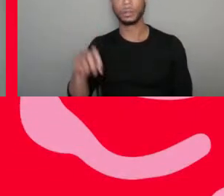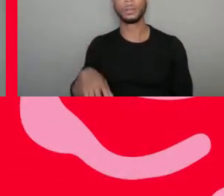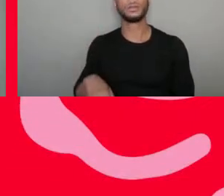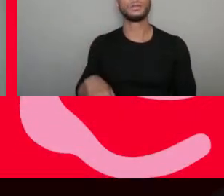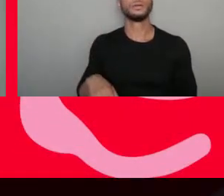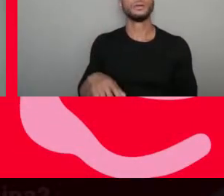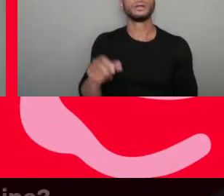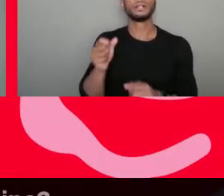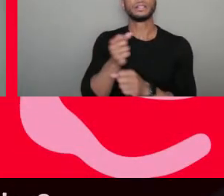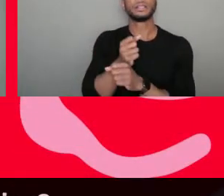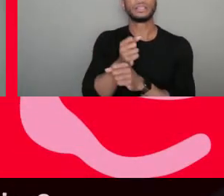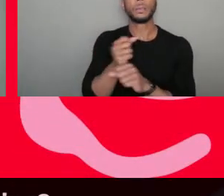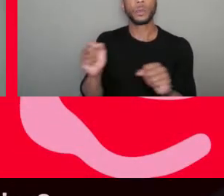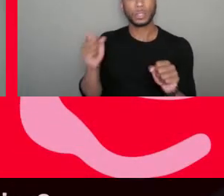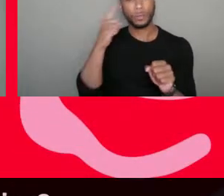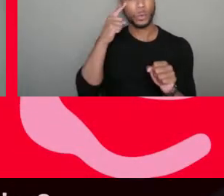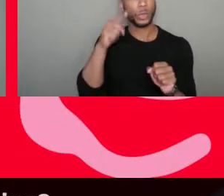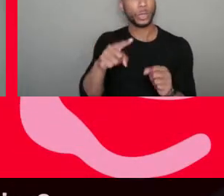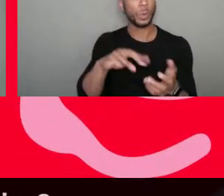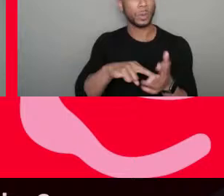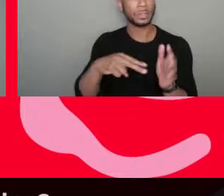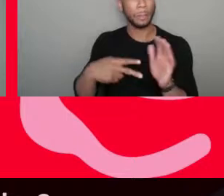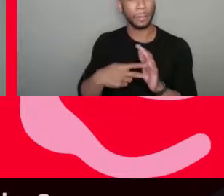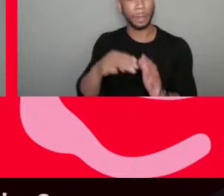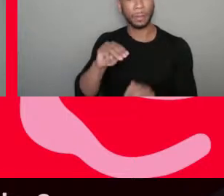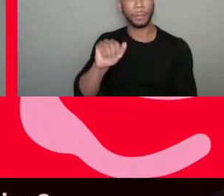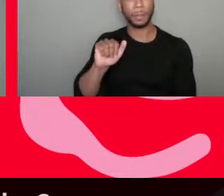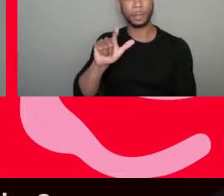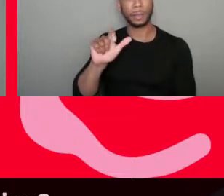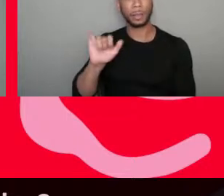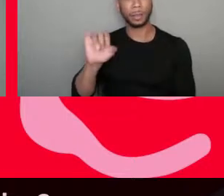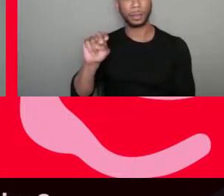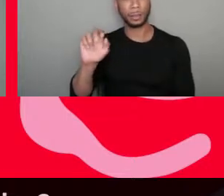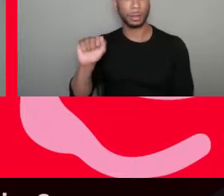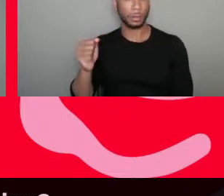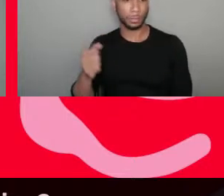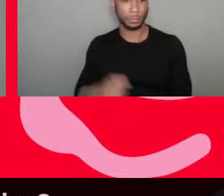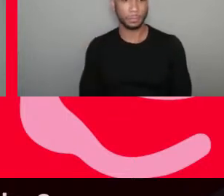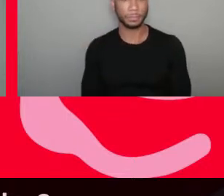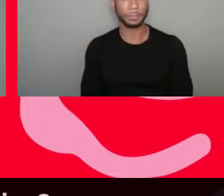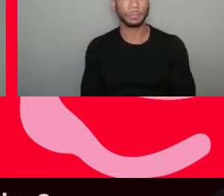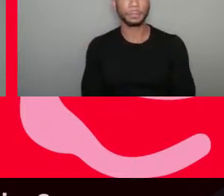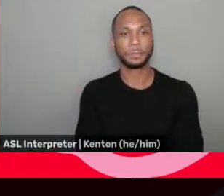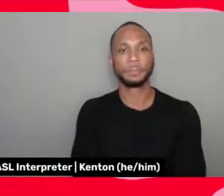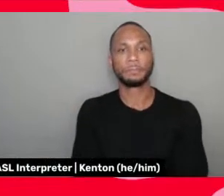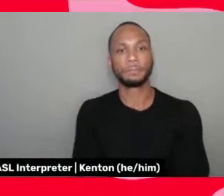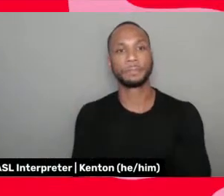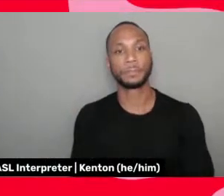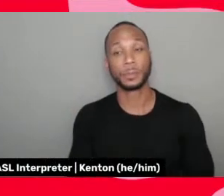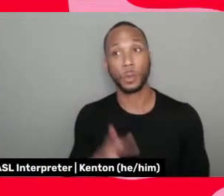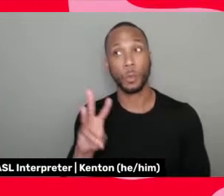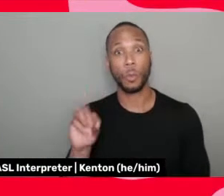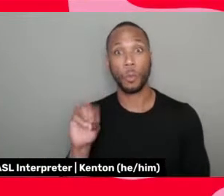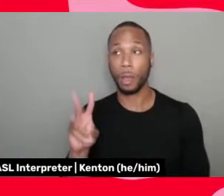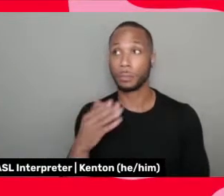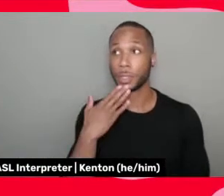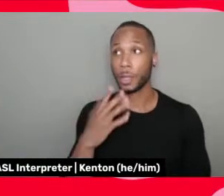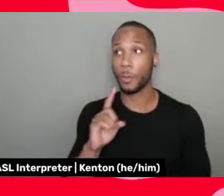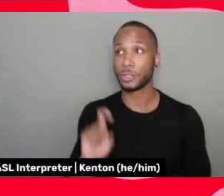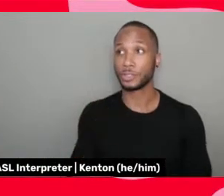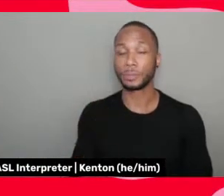liberation to you? What does liberation mean to you? Um, wow, that's a good question.